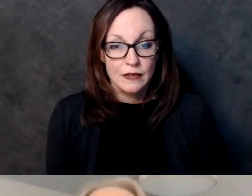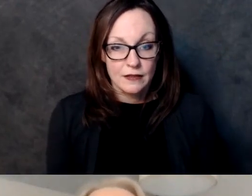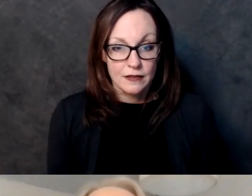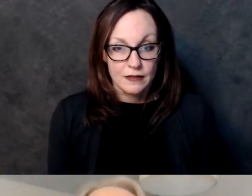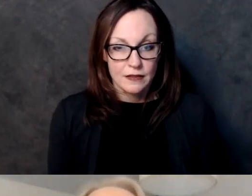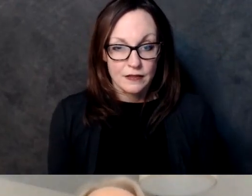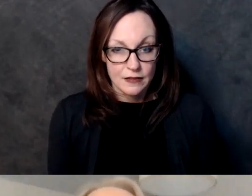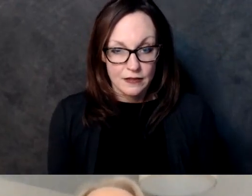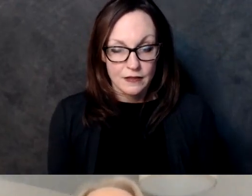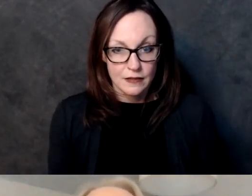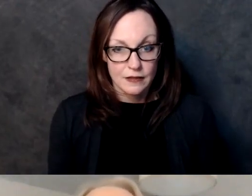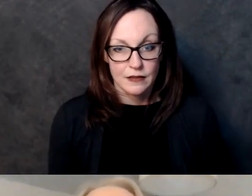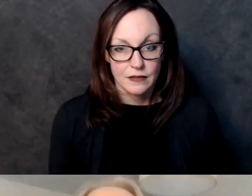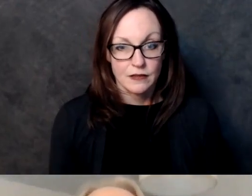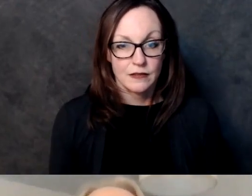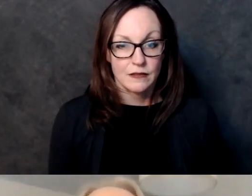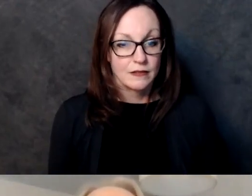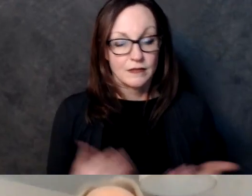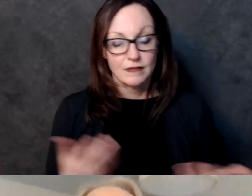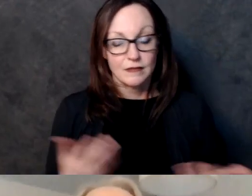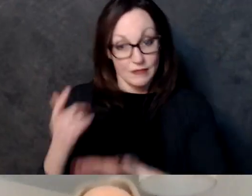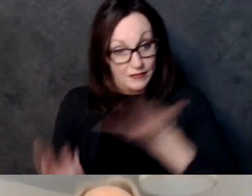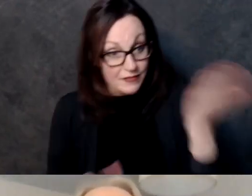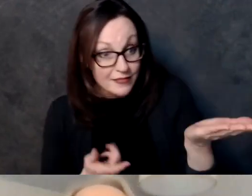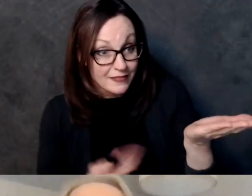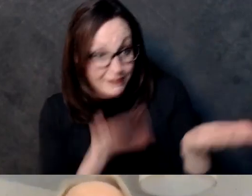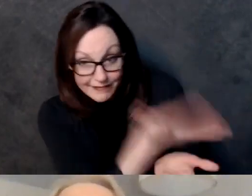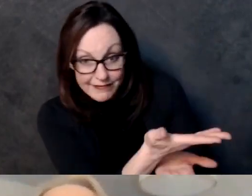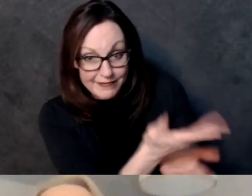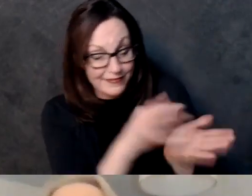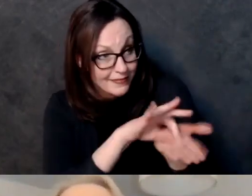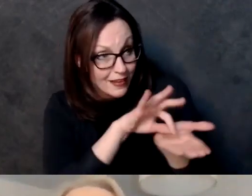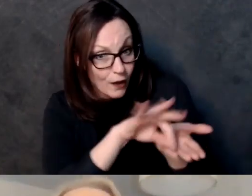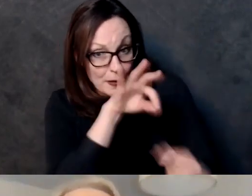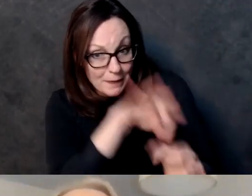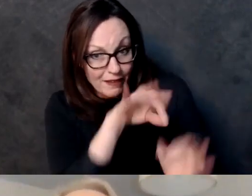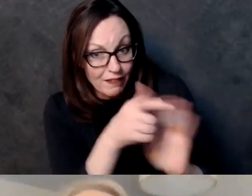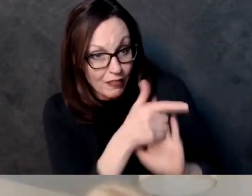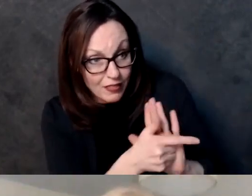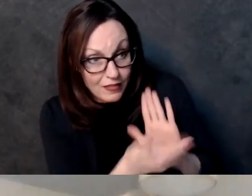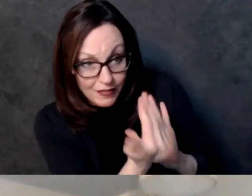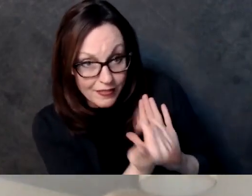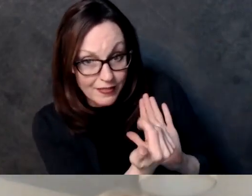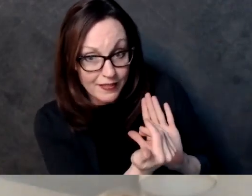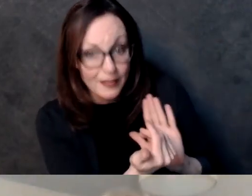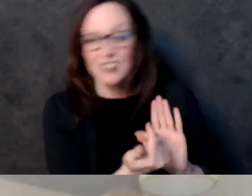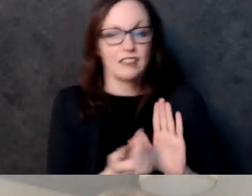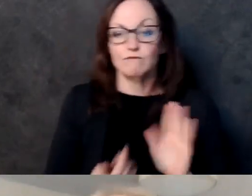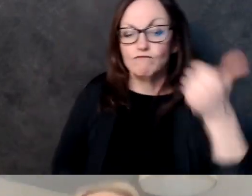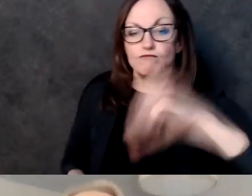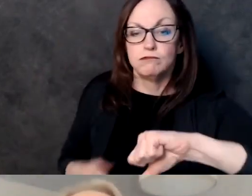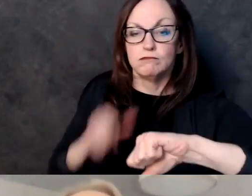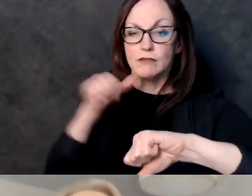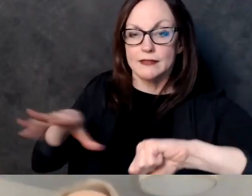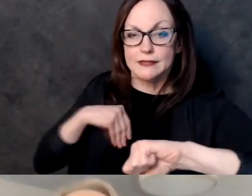shocking i know um if that happens this would go back and forth between the legislature and the governor this is like a bill that needs to pass right